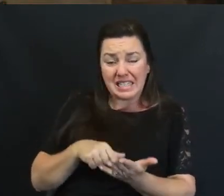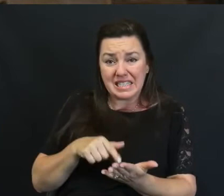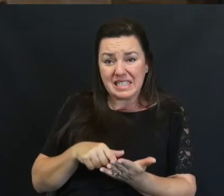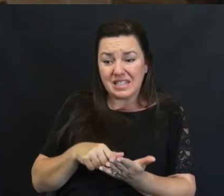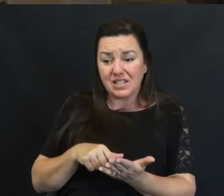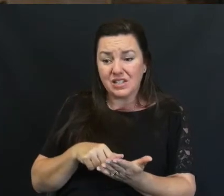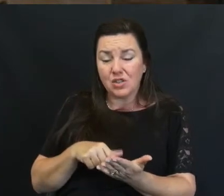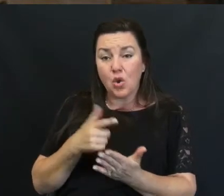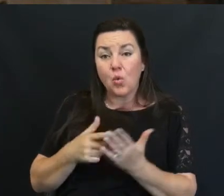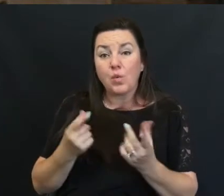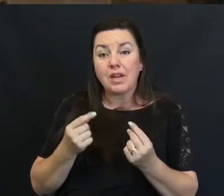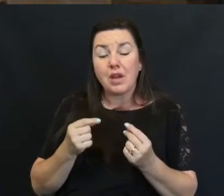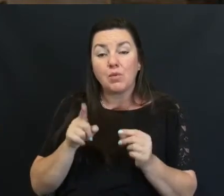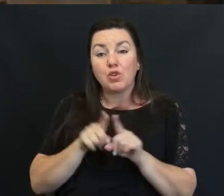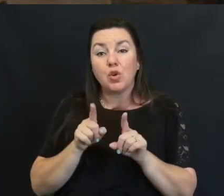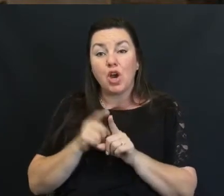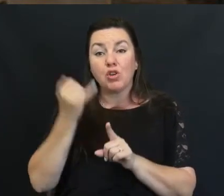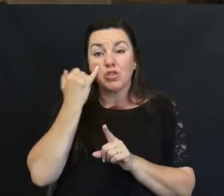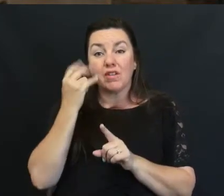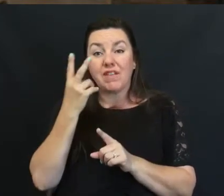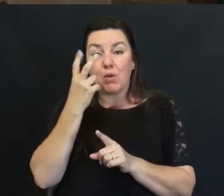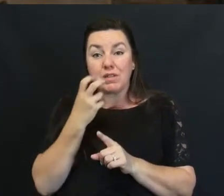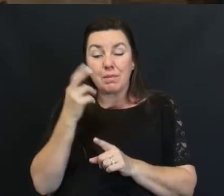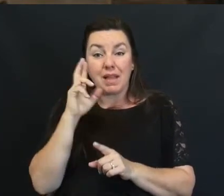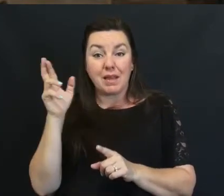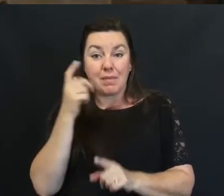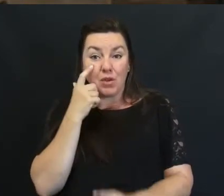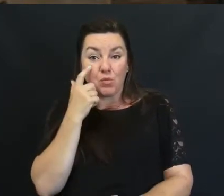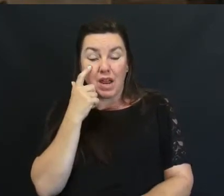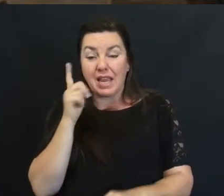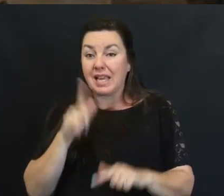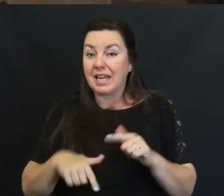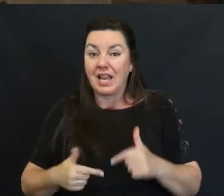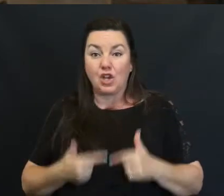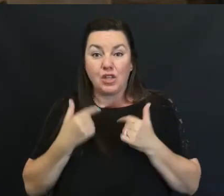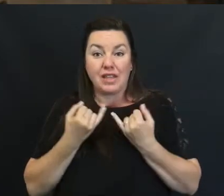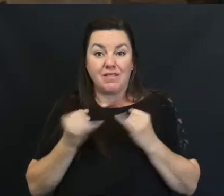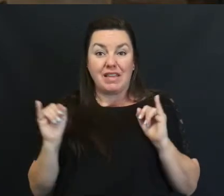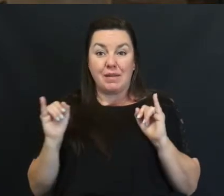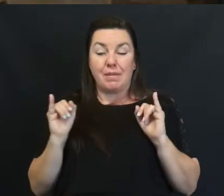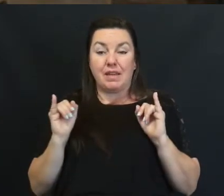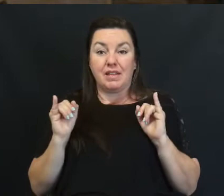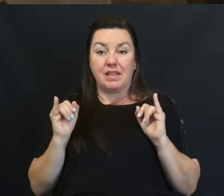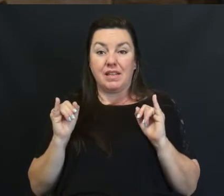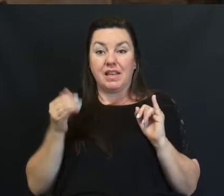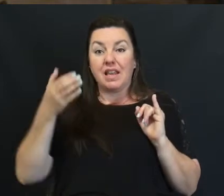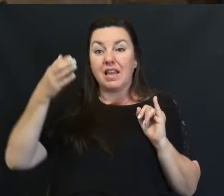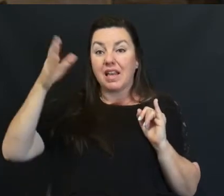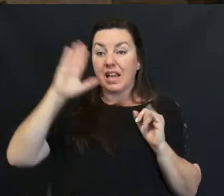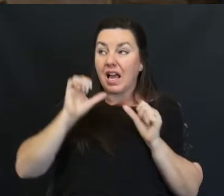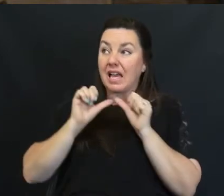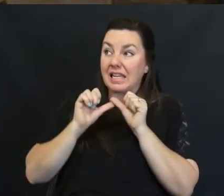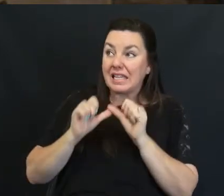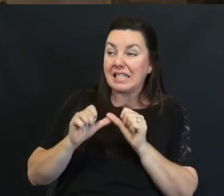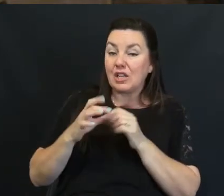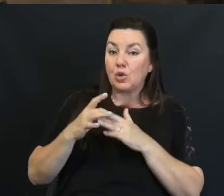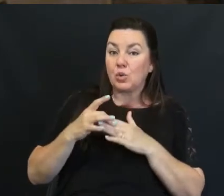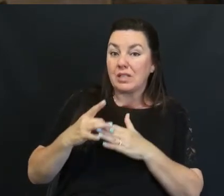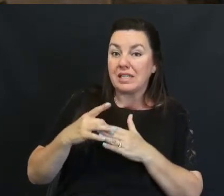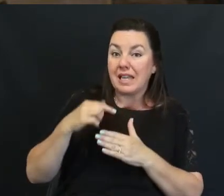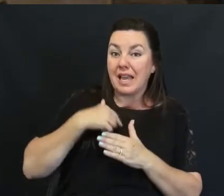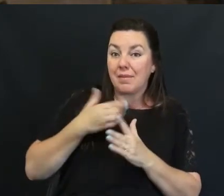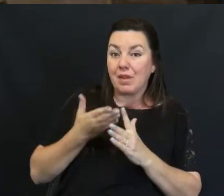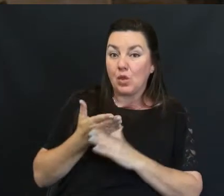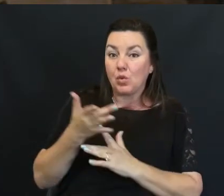What I would do If I also went blind In my right eye And was no longer Able to live independently God continues to guide me Through